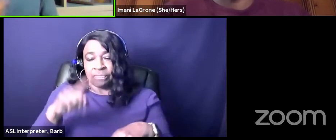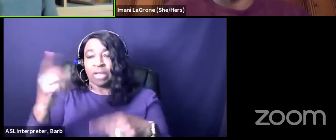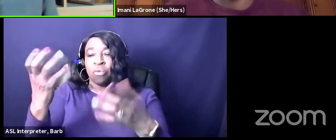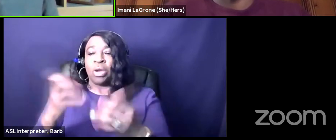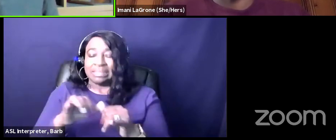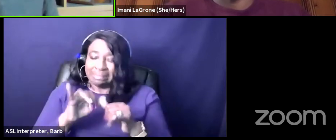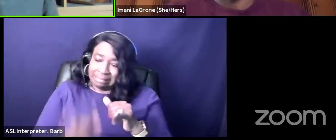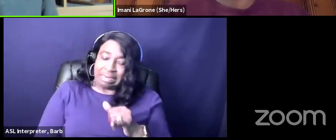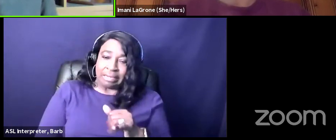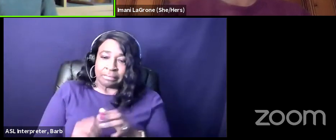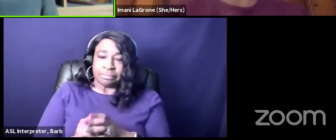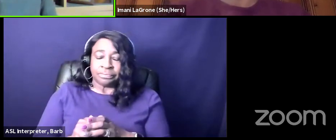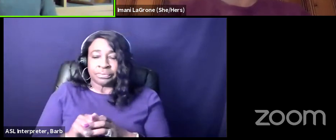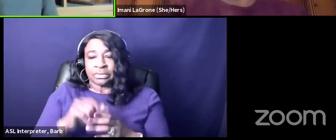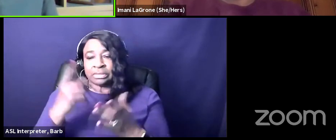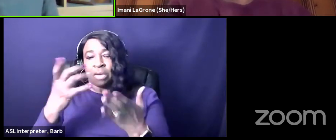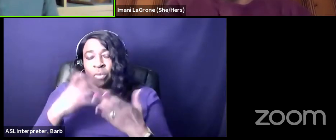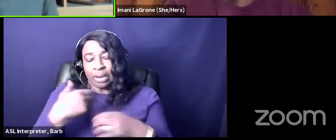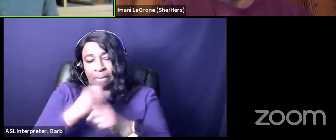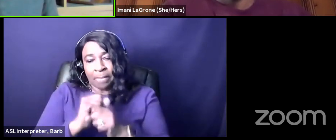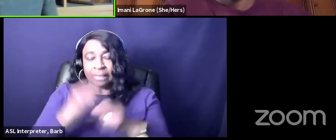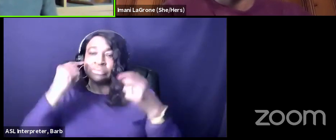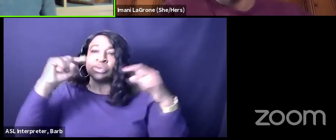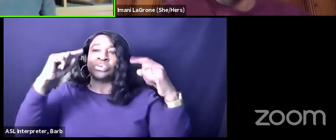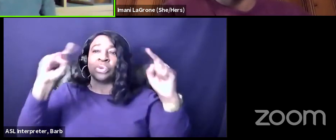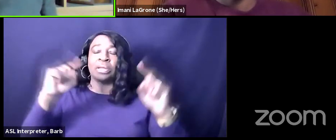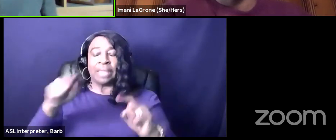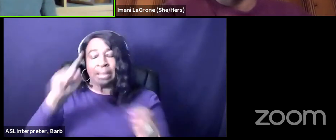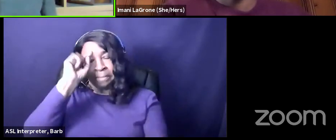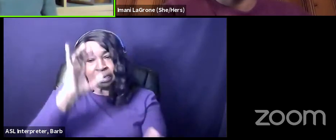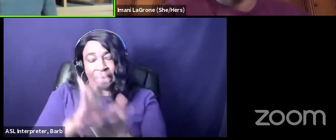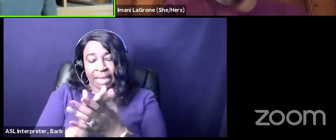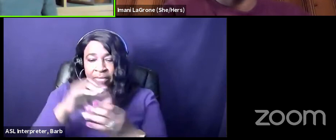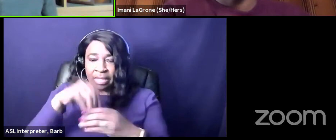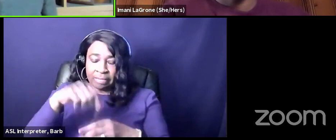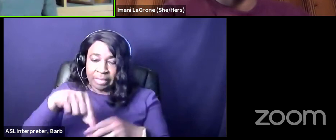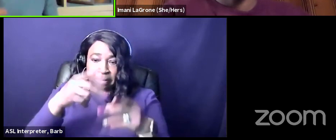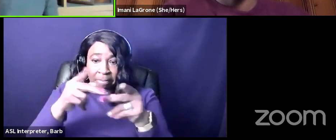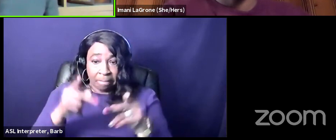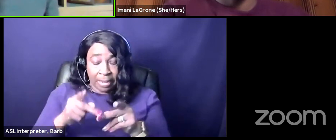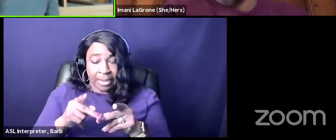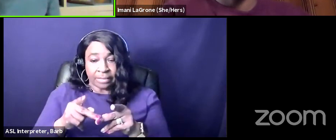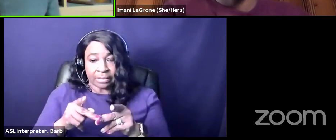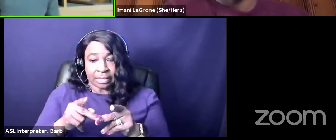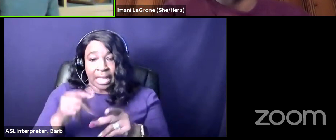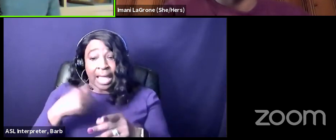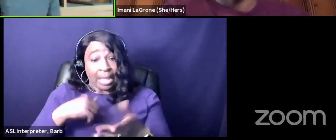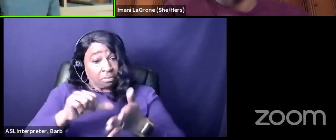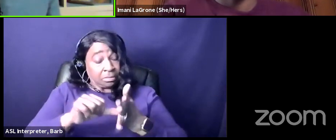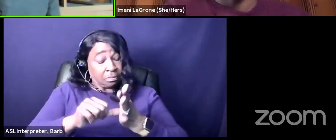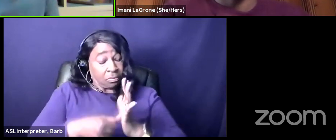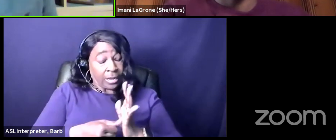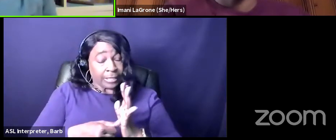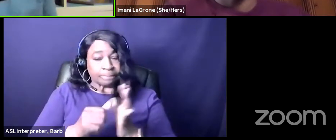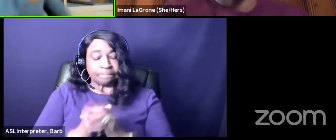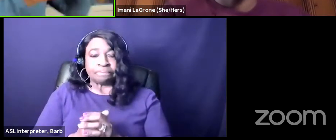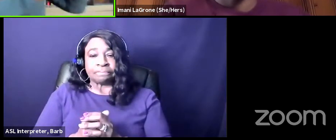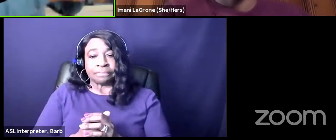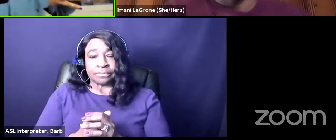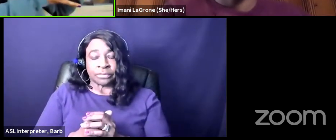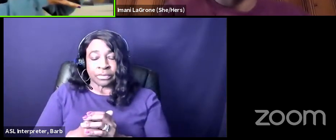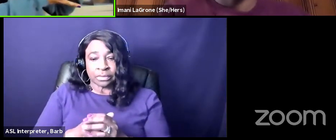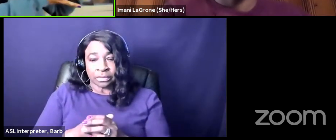and they want to sort of make it work and so they believe in making it work i was incorrect so my hypothesis was